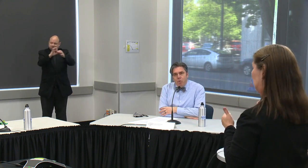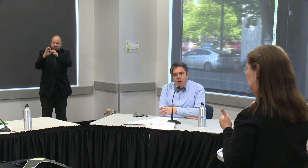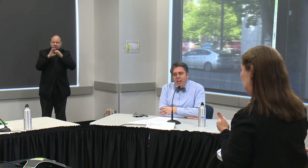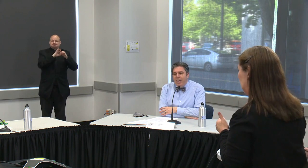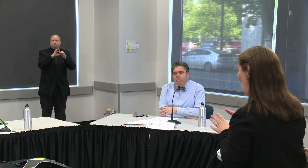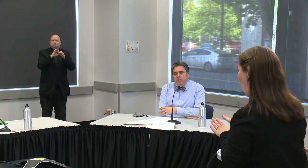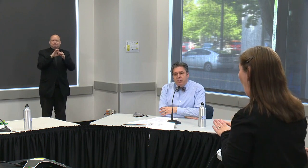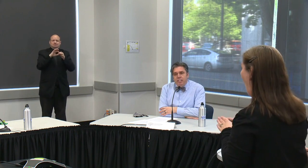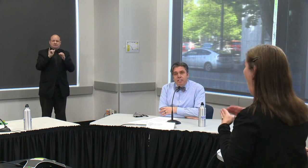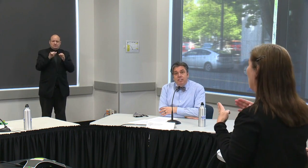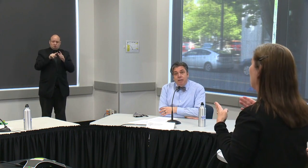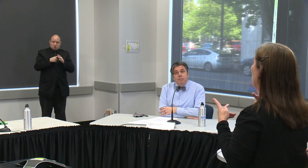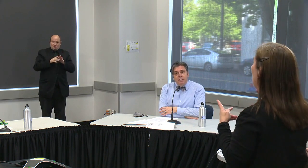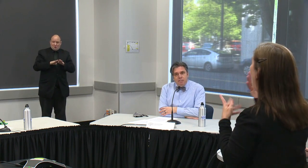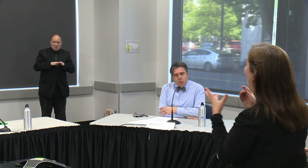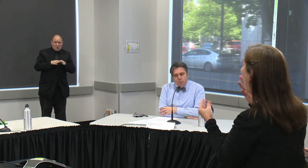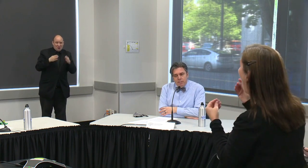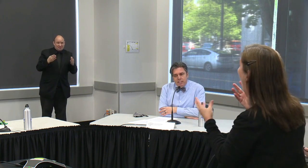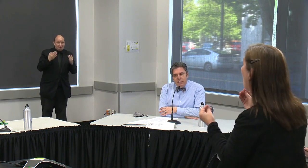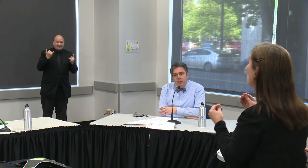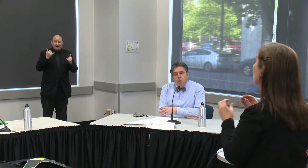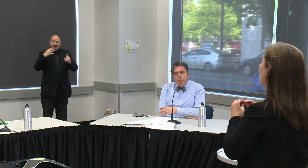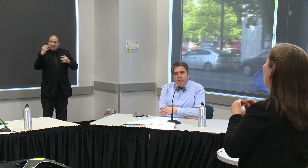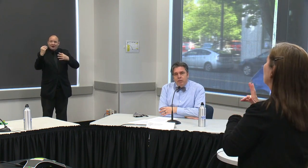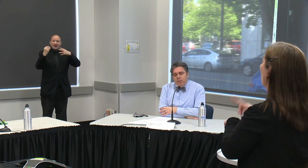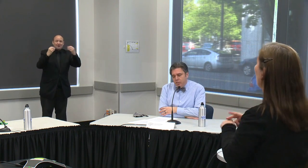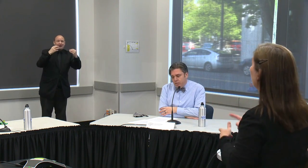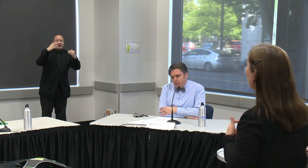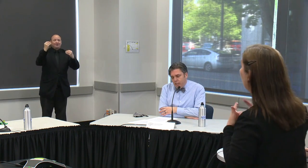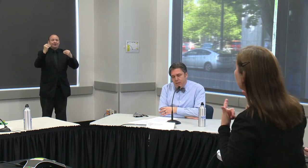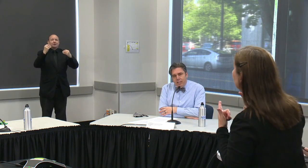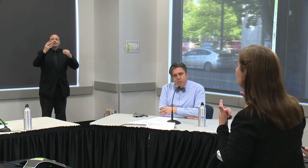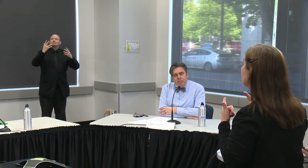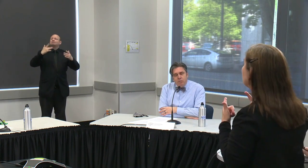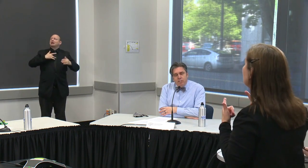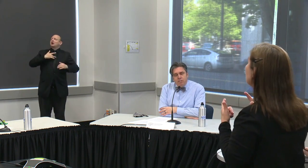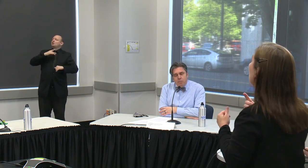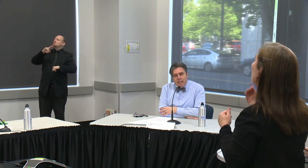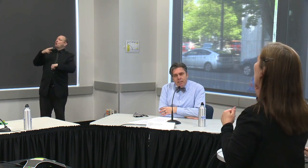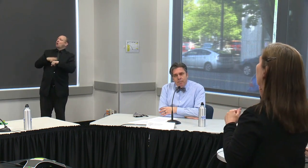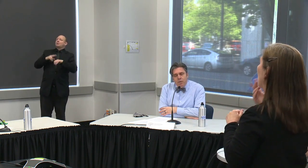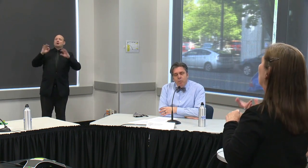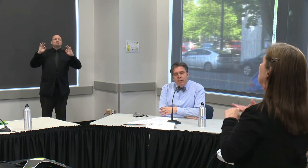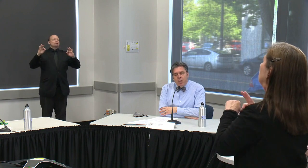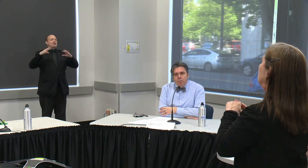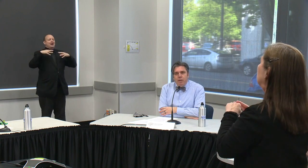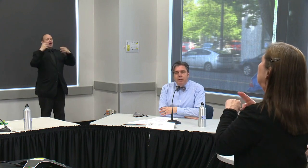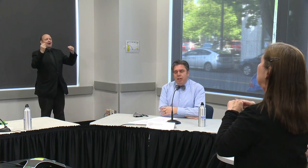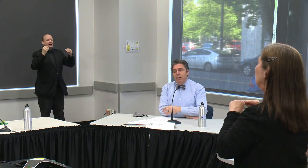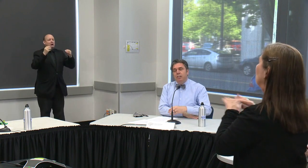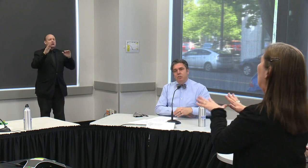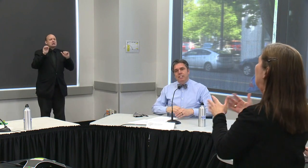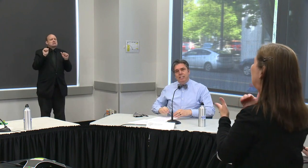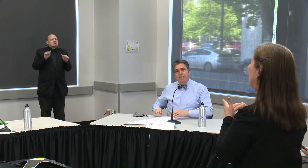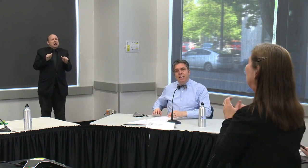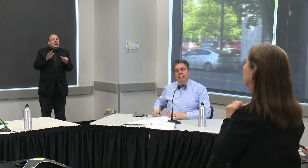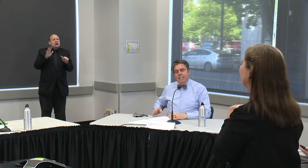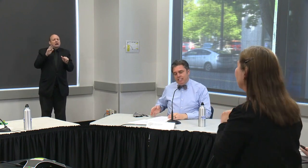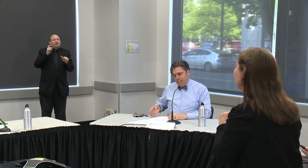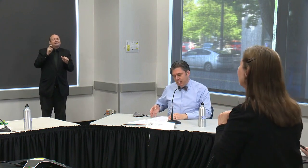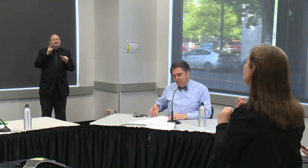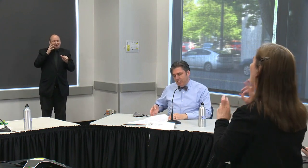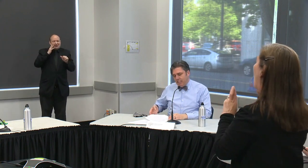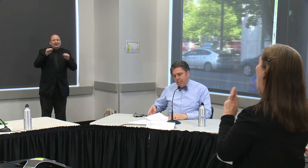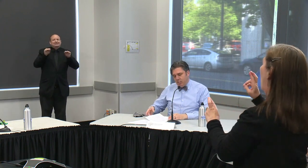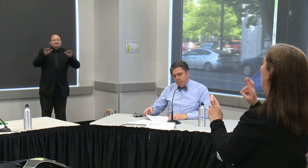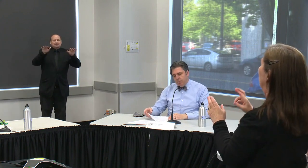about more and returning to some sense of normalcy we know that there's going to be an increased risk of spread we hope that with our tracing and